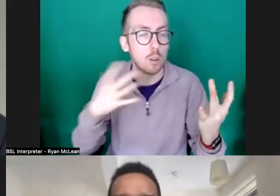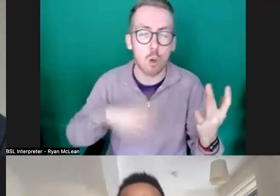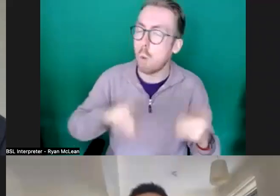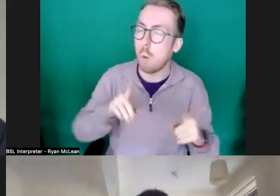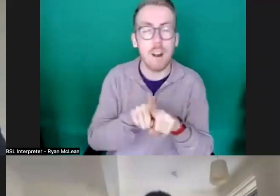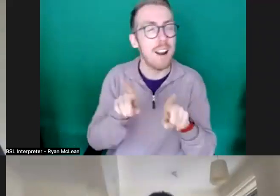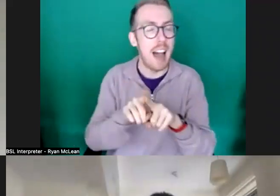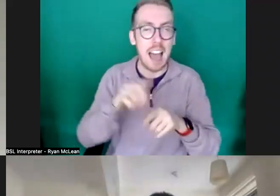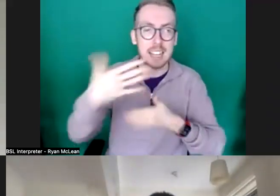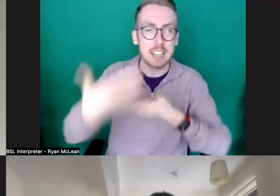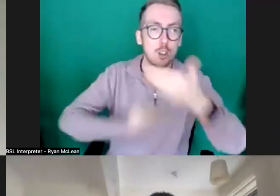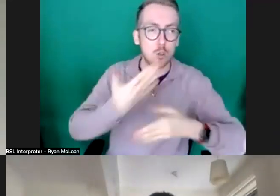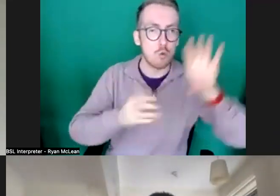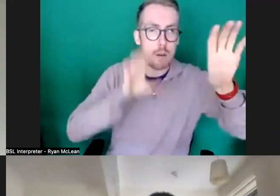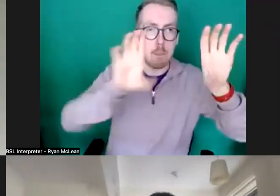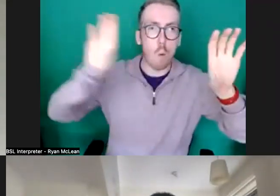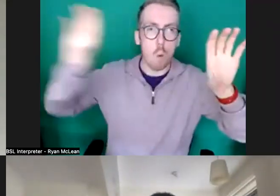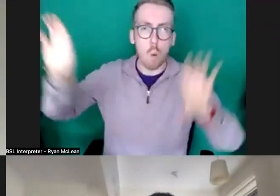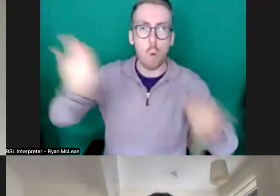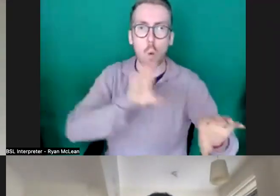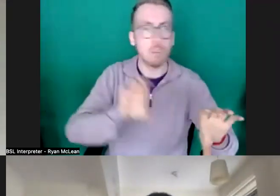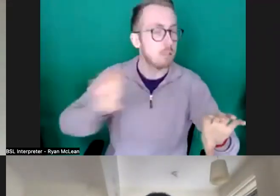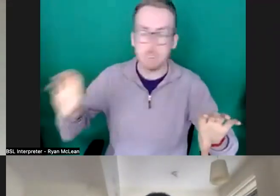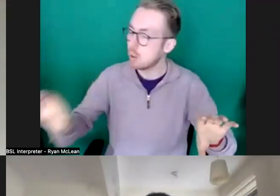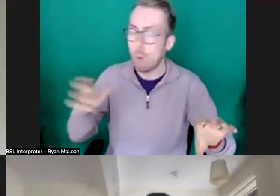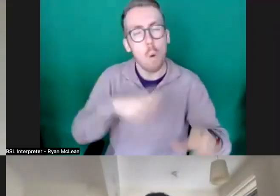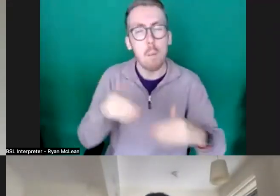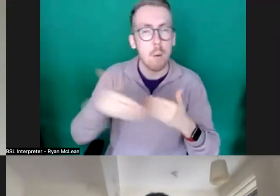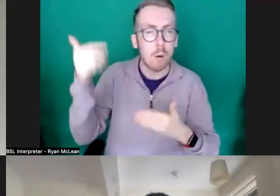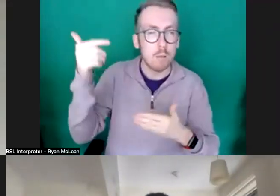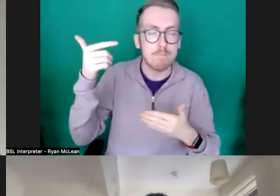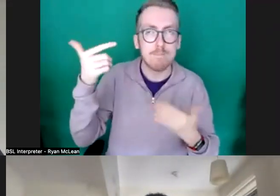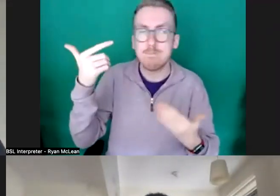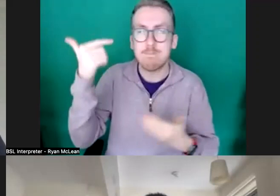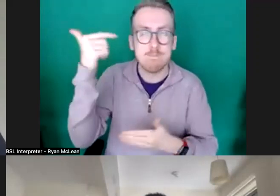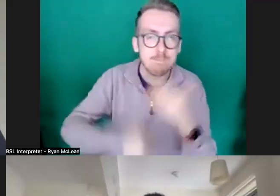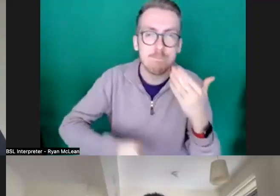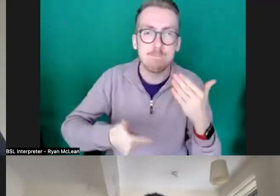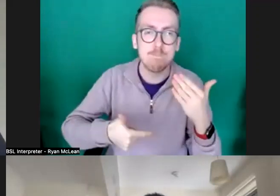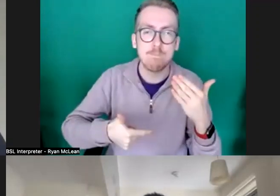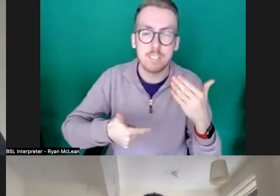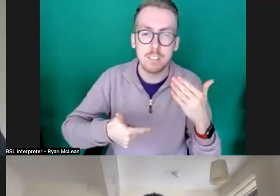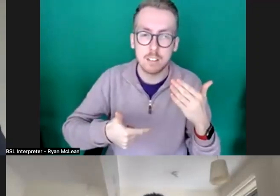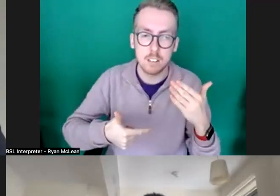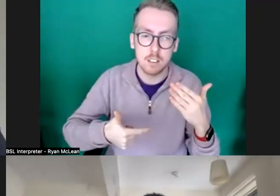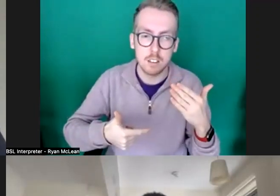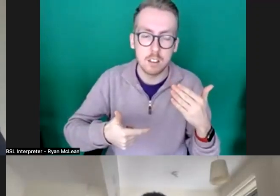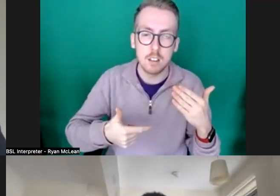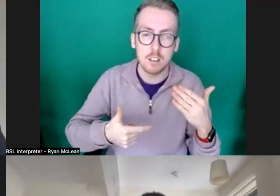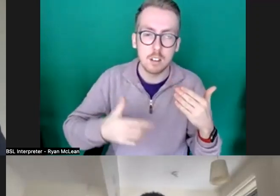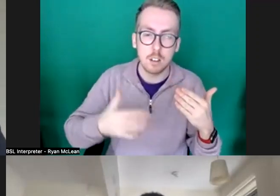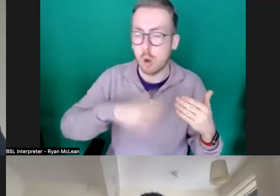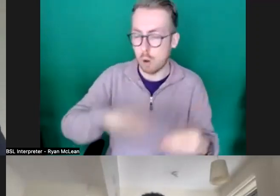but um what we're looking for is something which is a bit more in depth than just um a straight